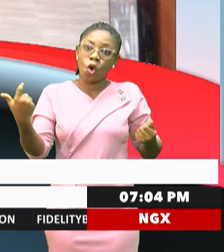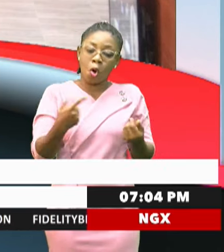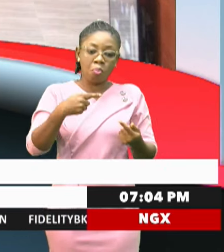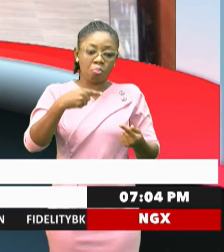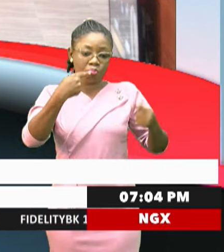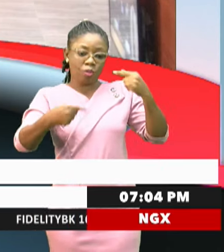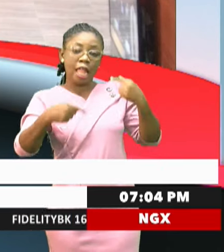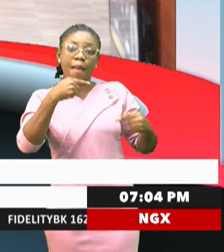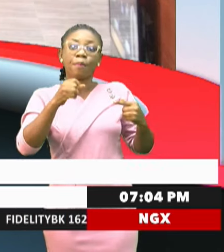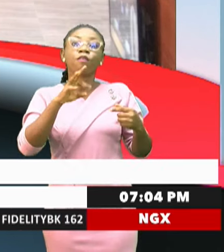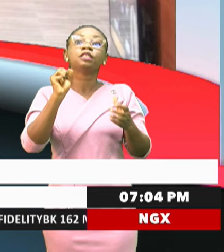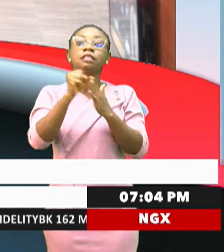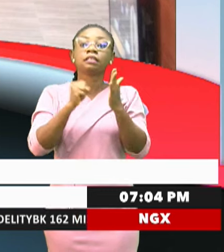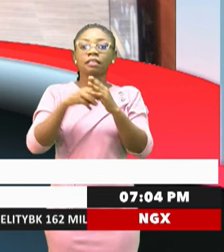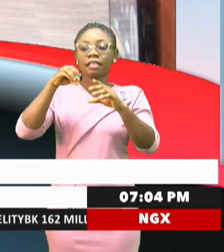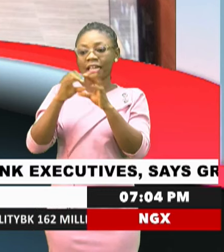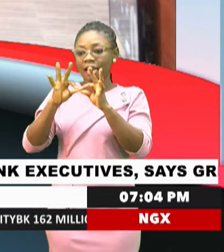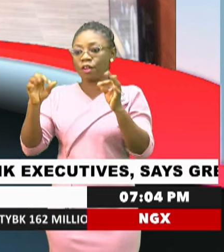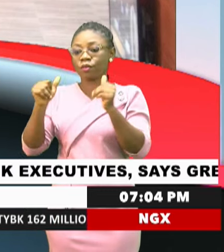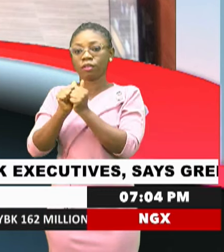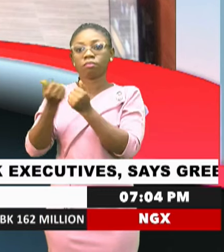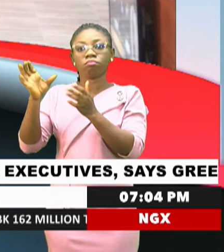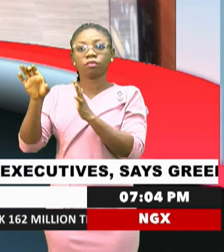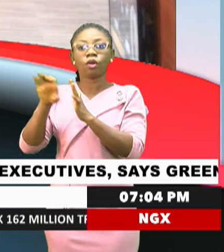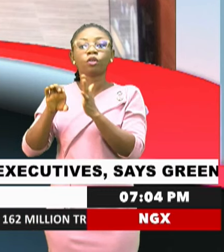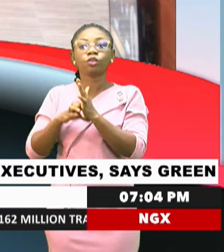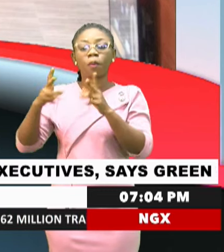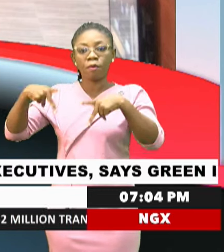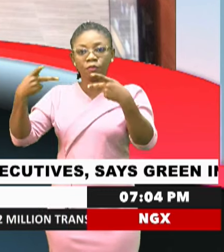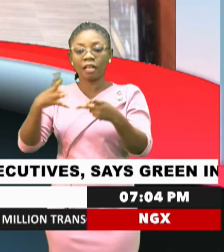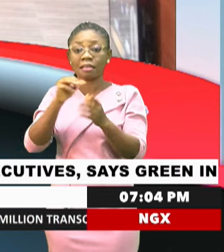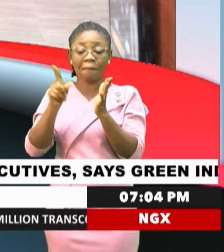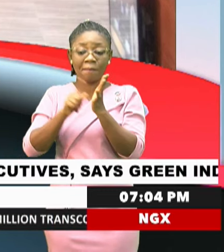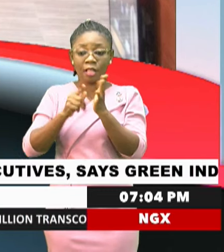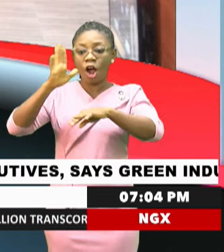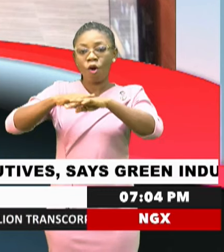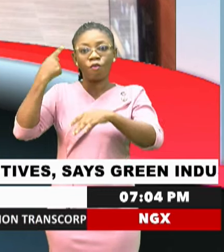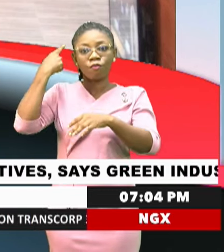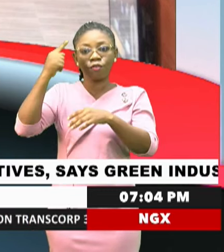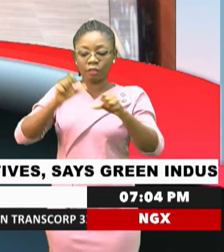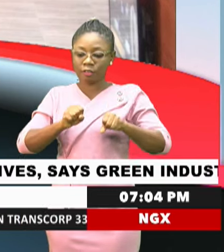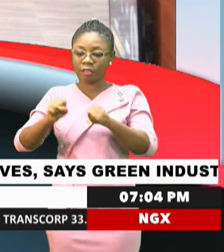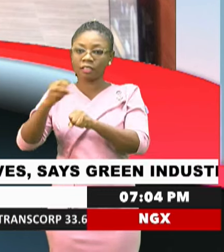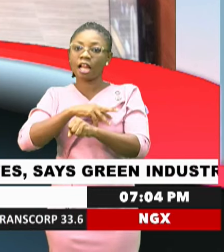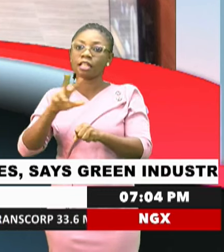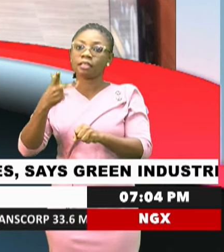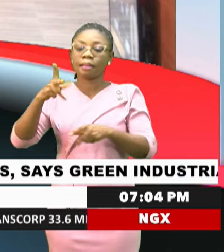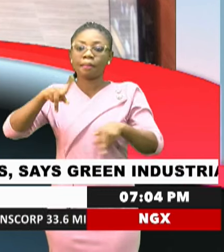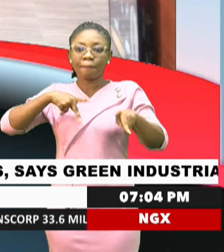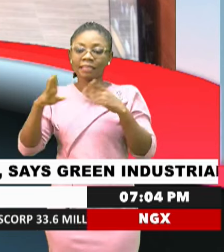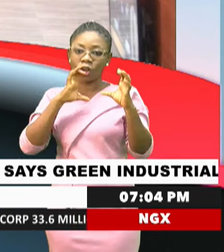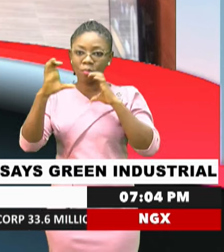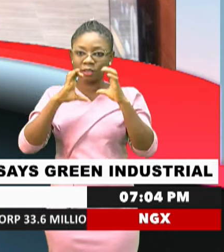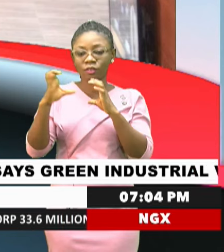state in line with the constitutional provisions, as the media have called for strategic and third-party communication,